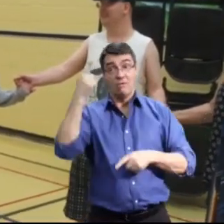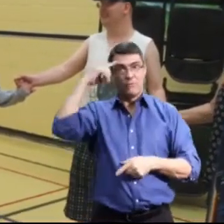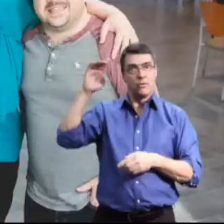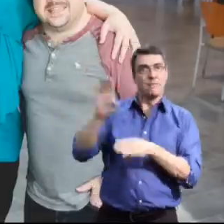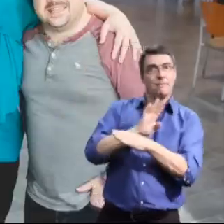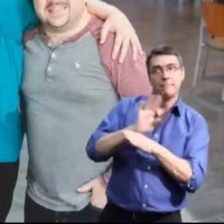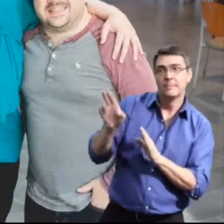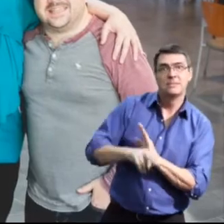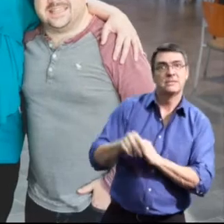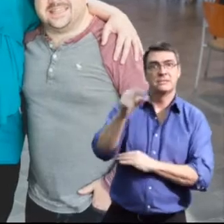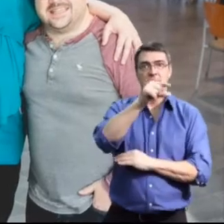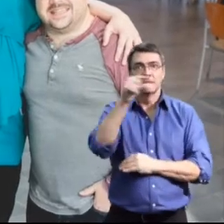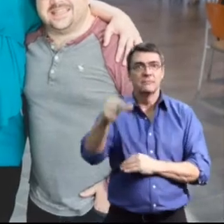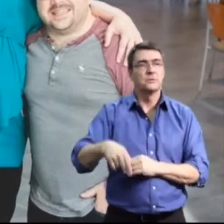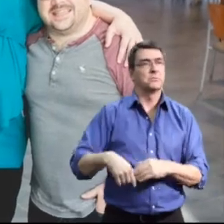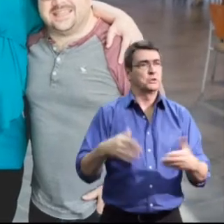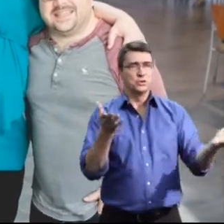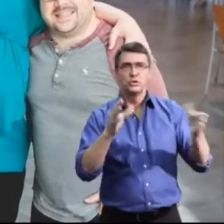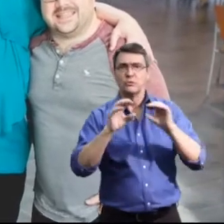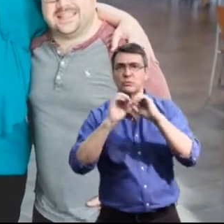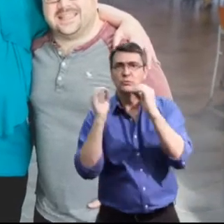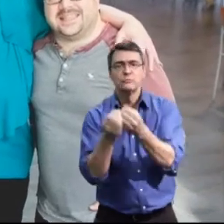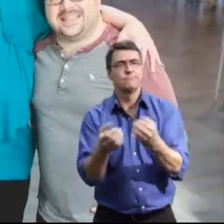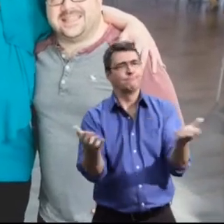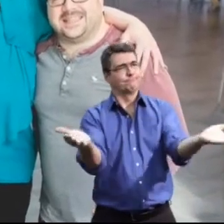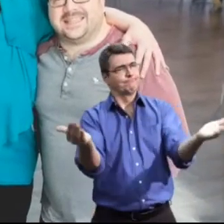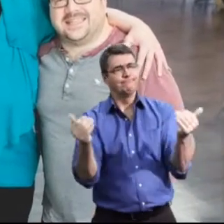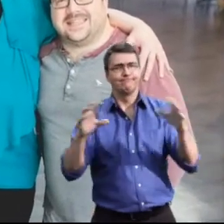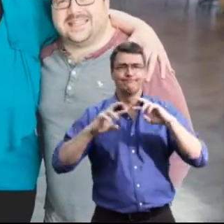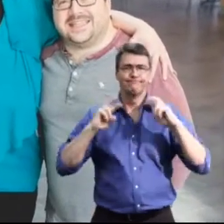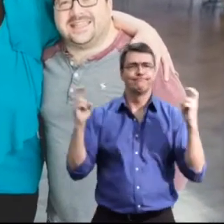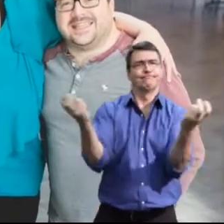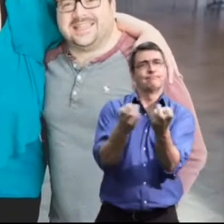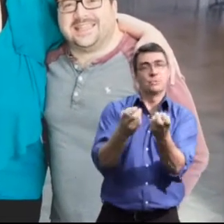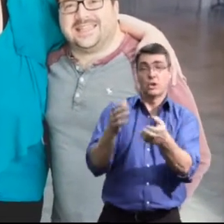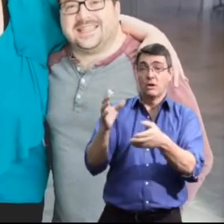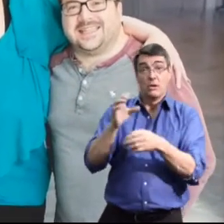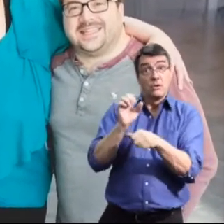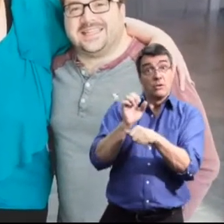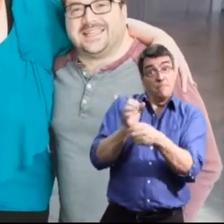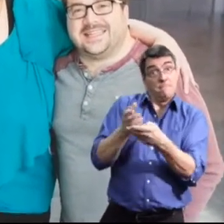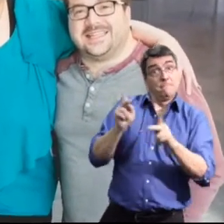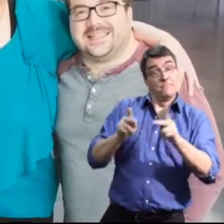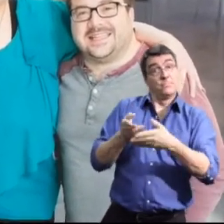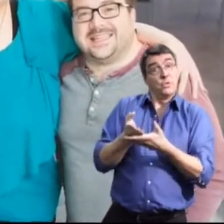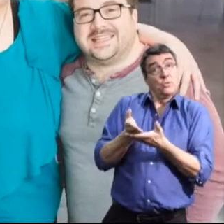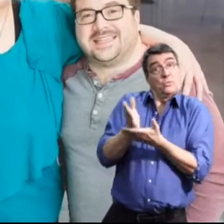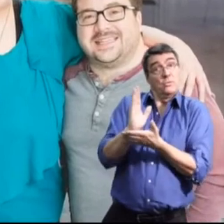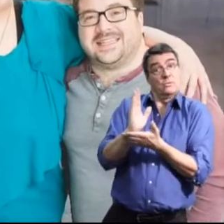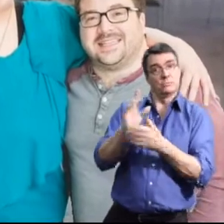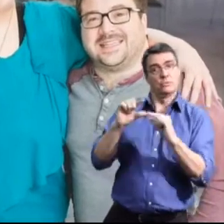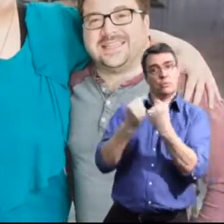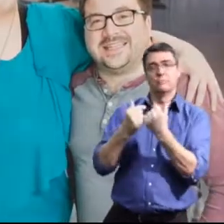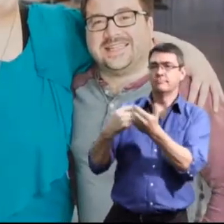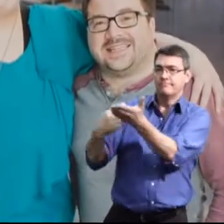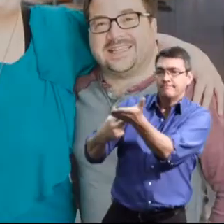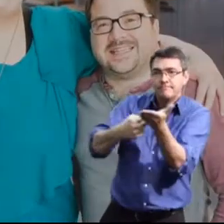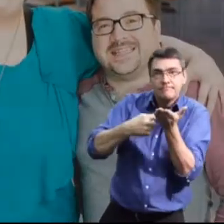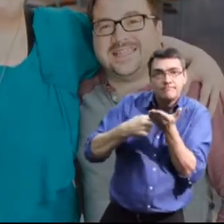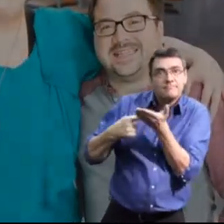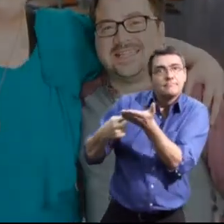governments, service organizations and consumer rights groups have all found common ground.